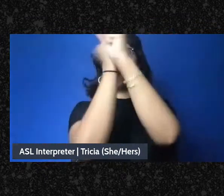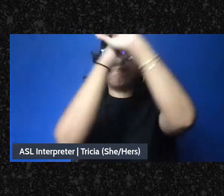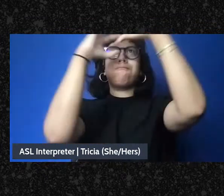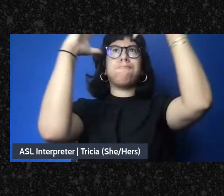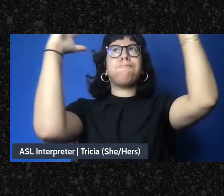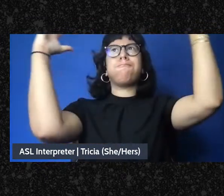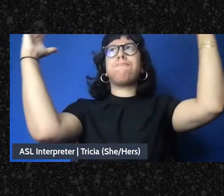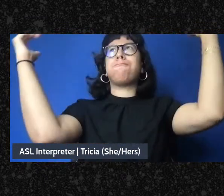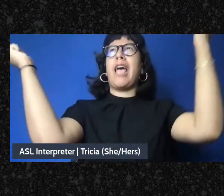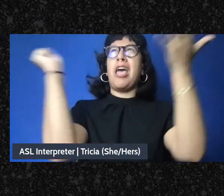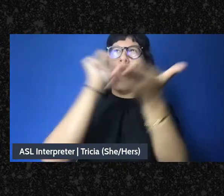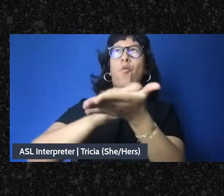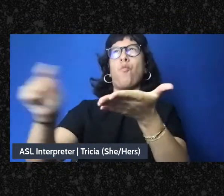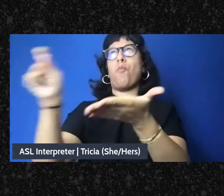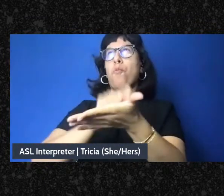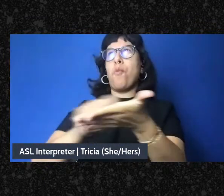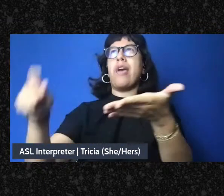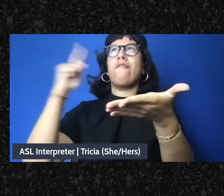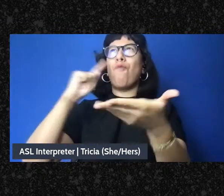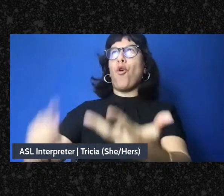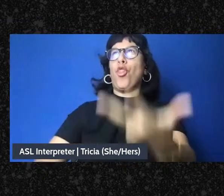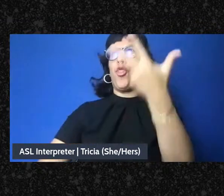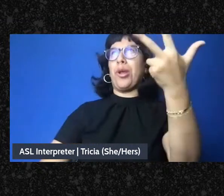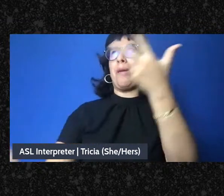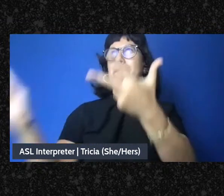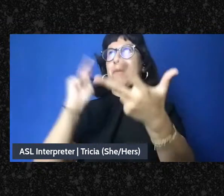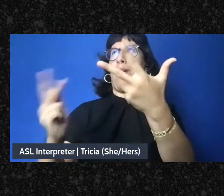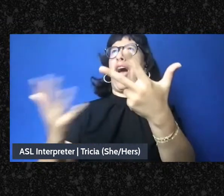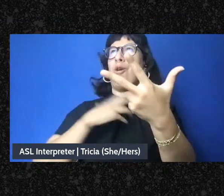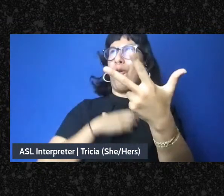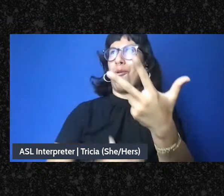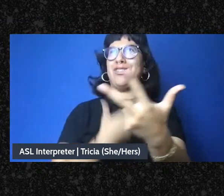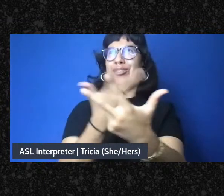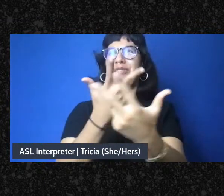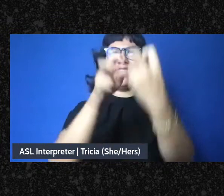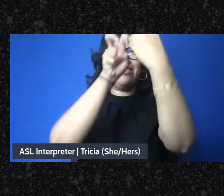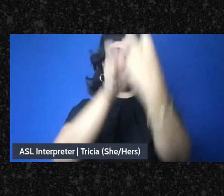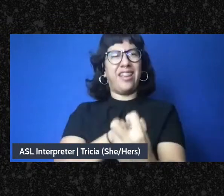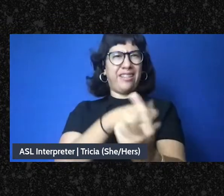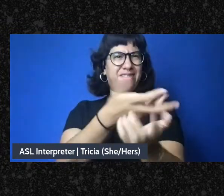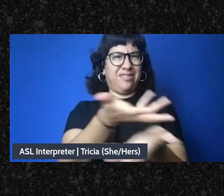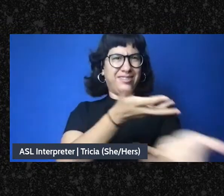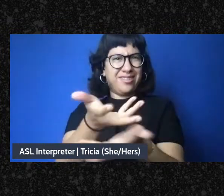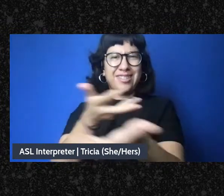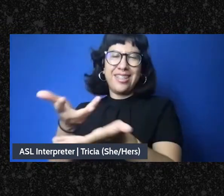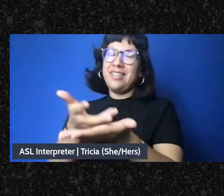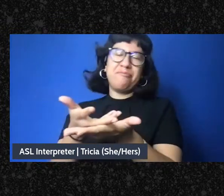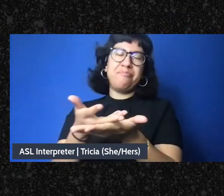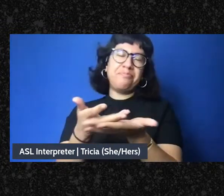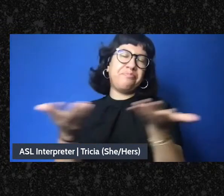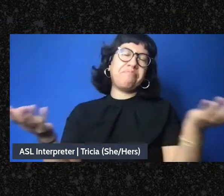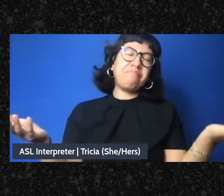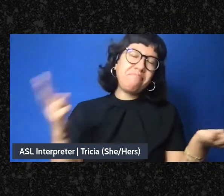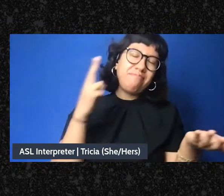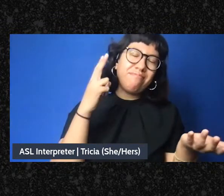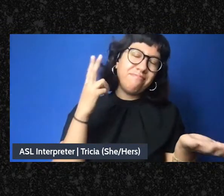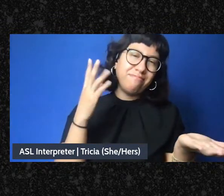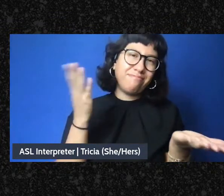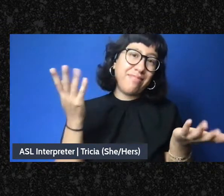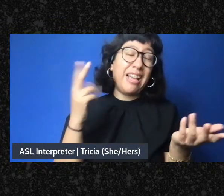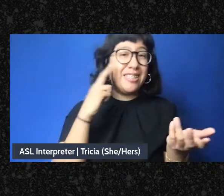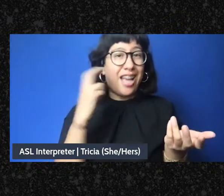three people who I most want to have this conversation with. And I'm sure it won't turn out. And then they all said yes.